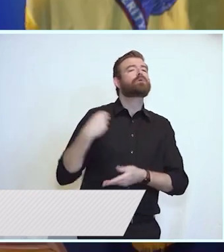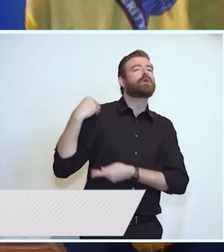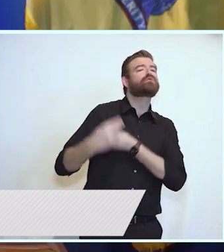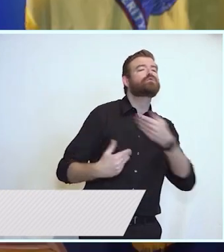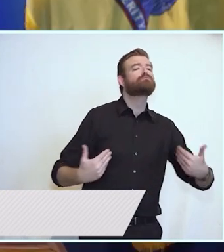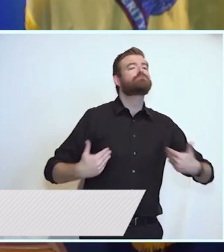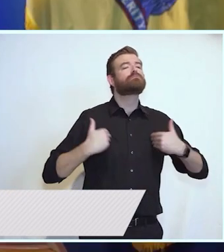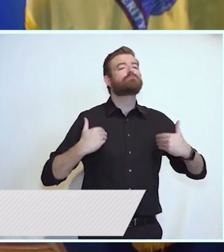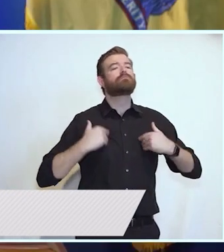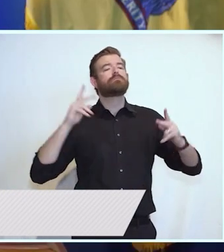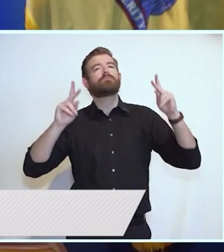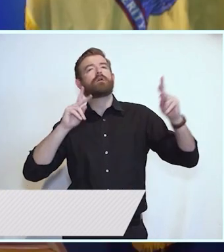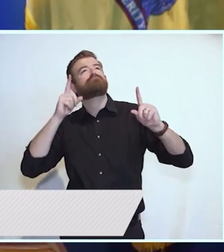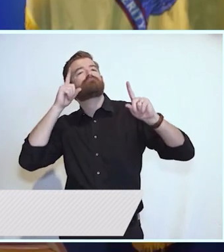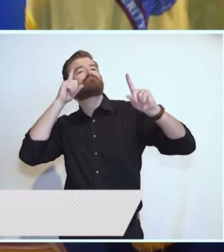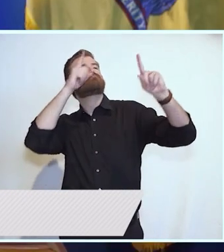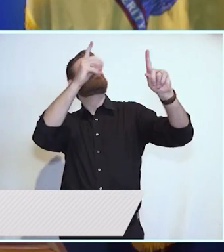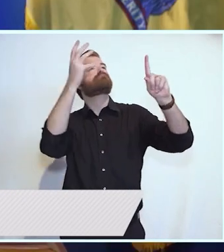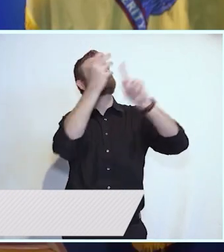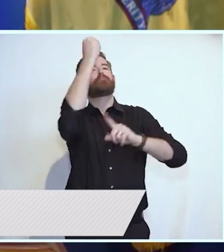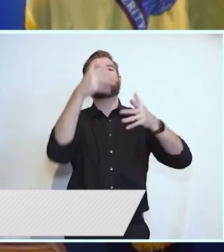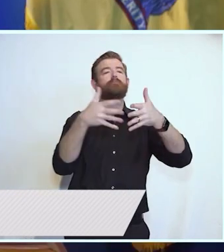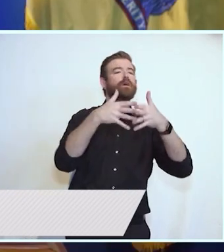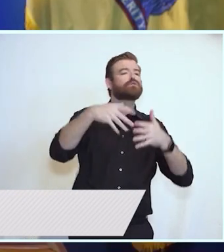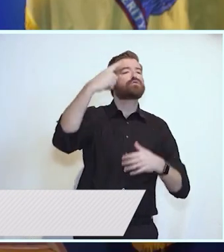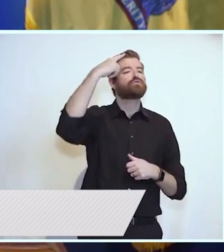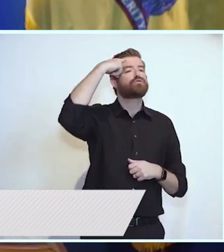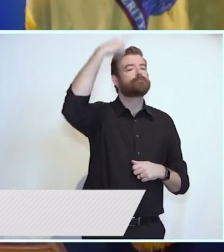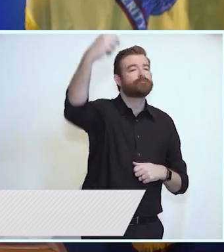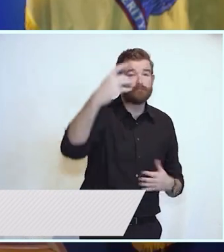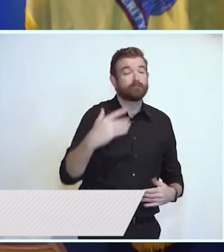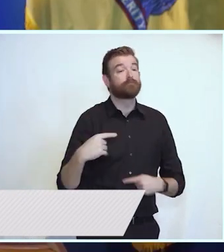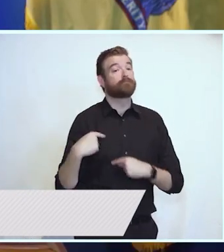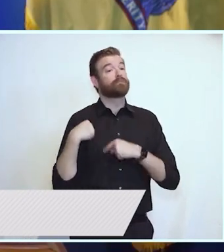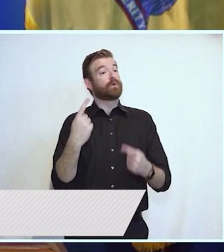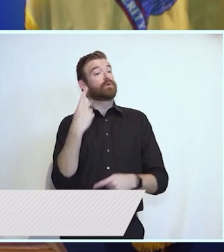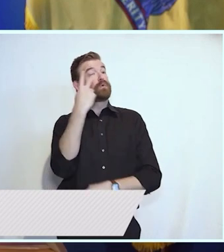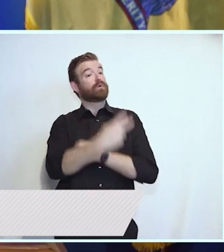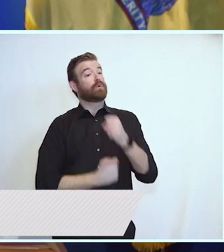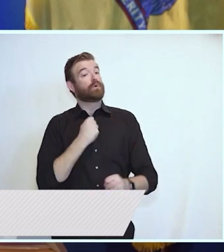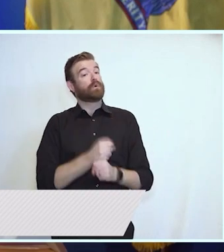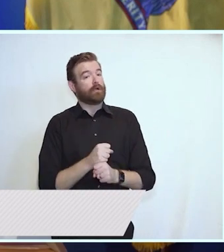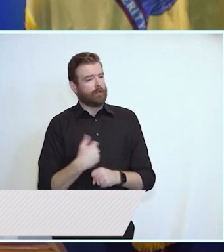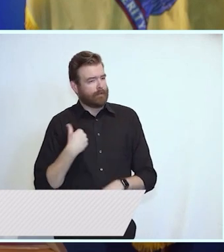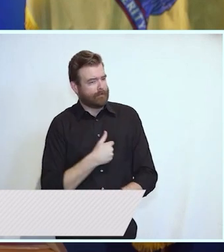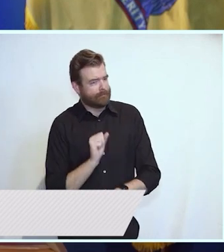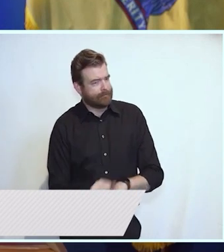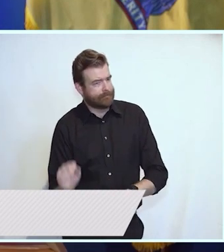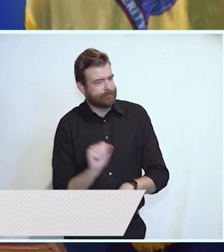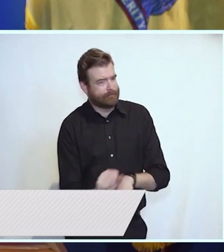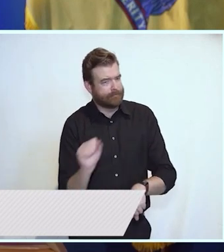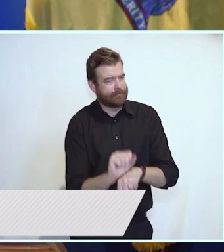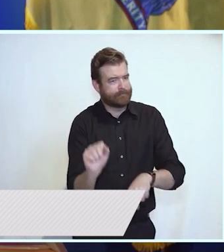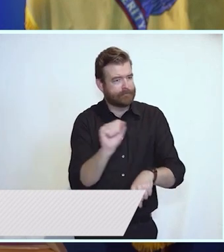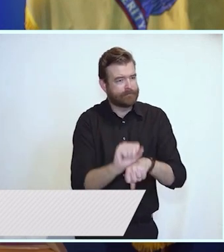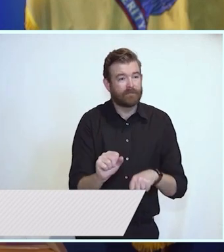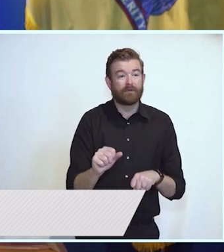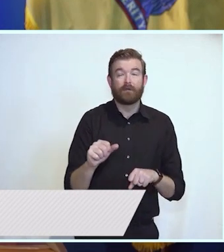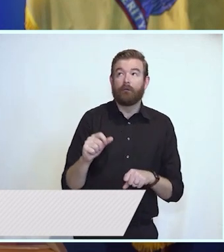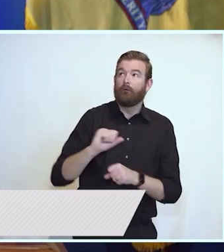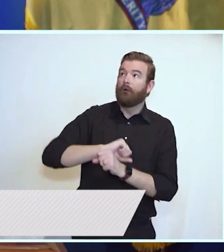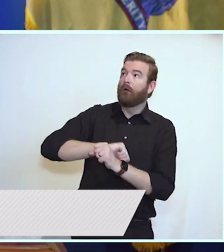dream. And of course over the past two years in particular we've undertaken the hard work to pull our state back